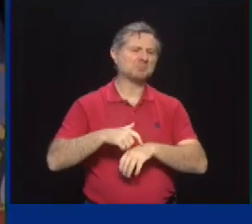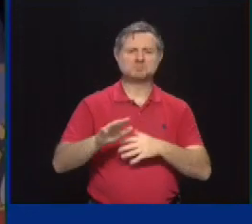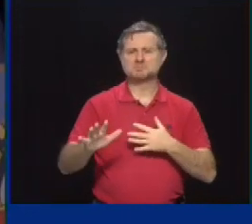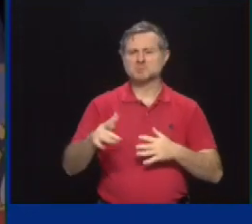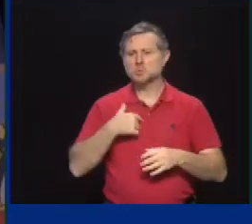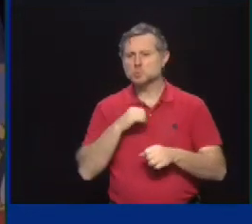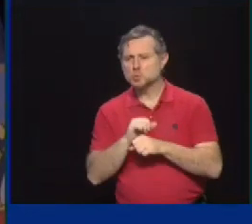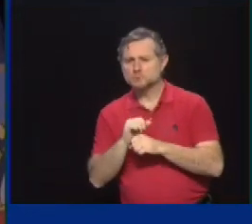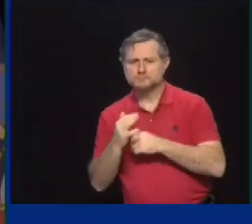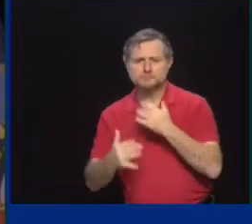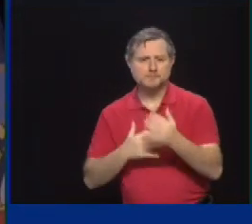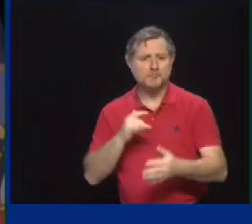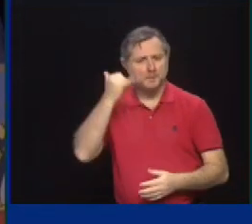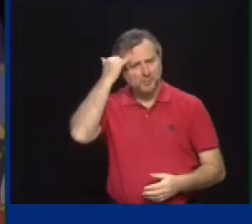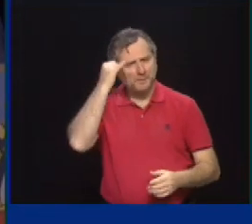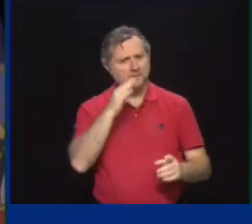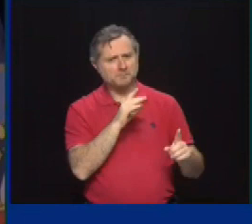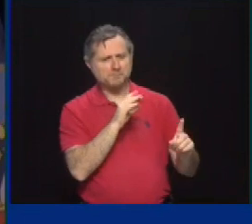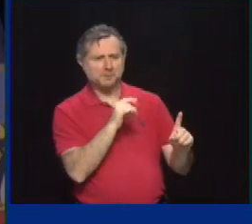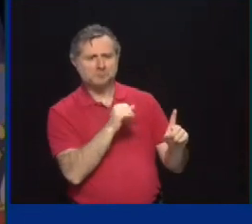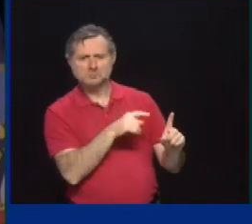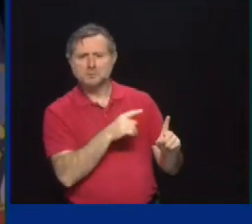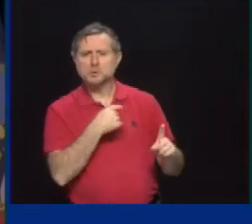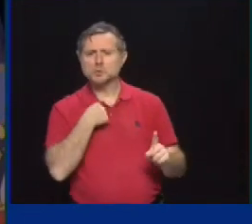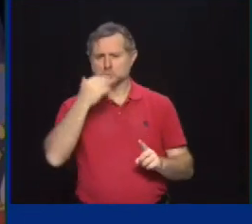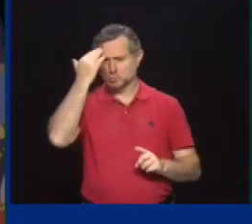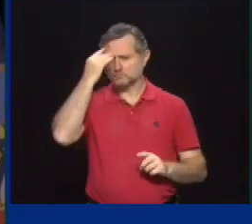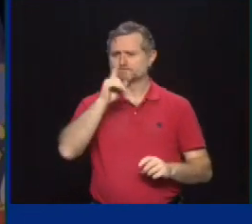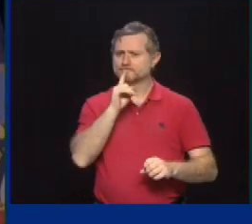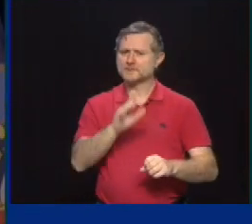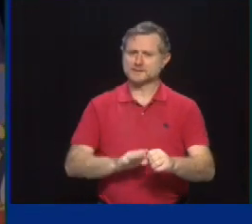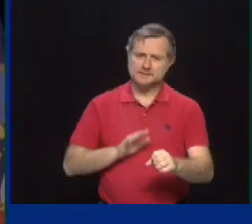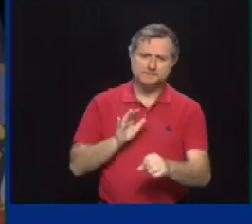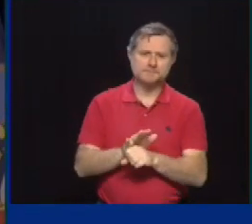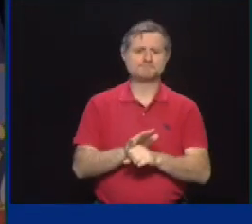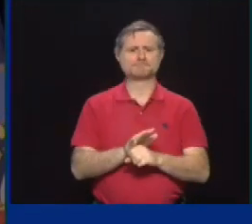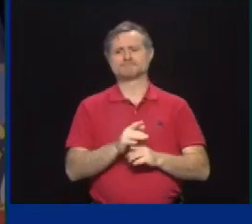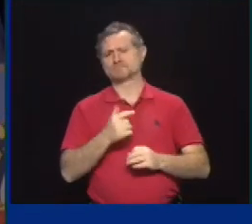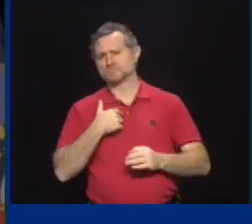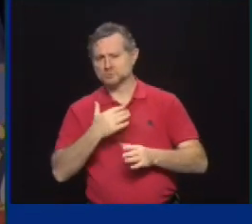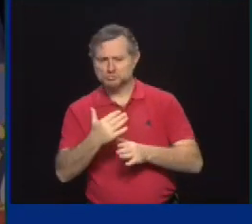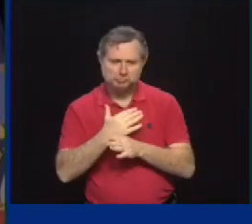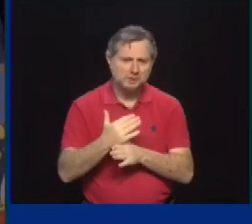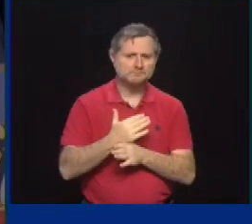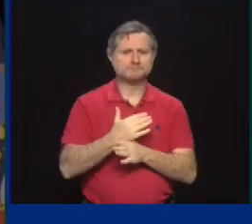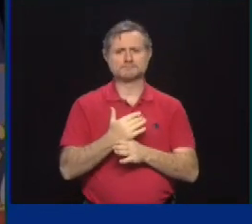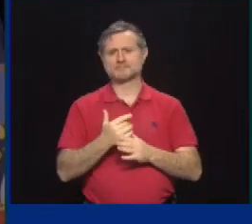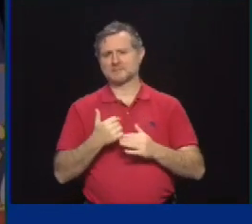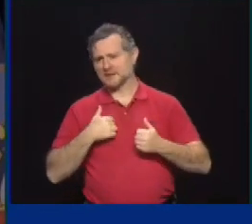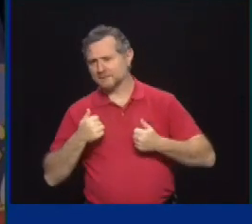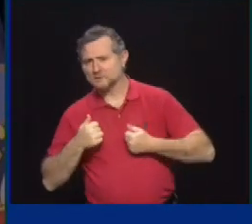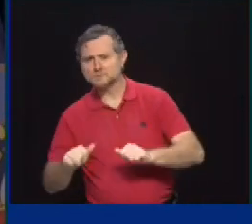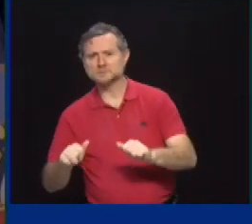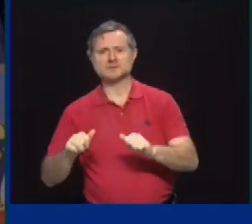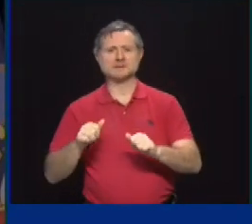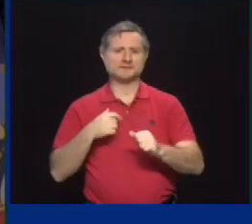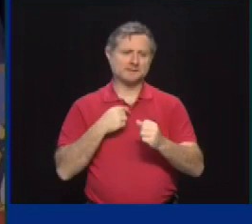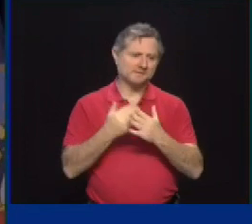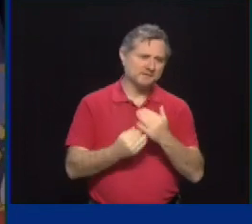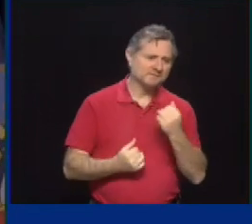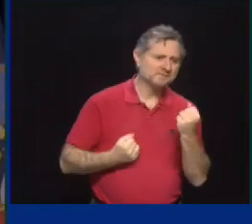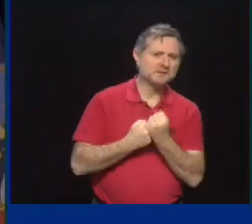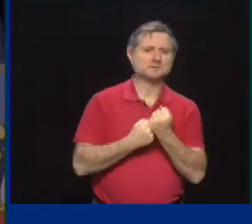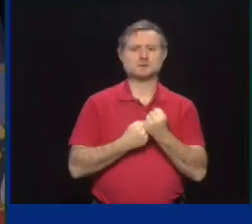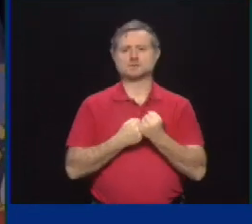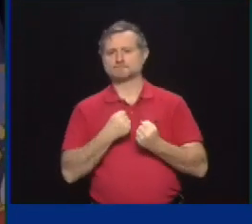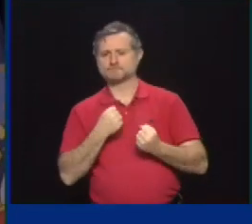there's a commitment, a shared effort to finance this. And those are the details being worked out. So it